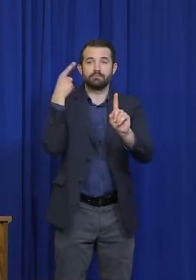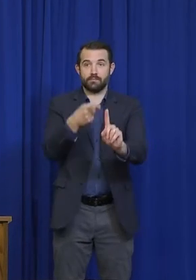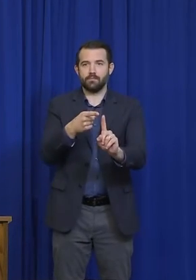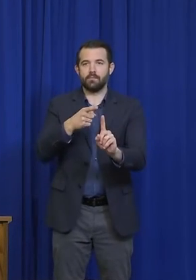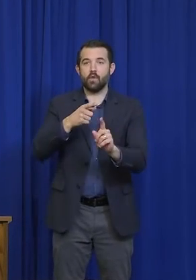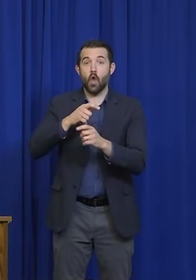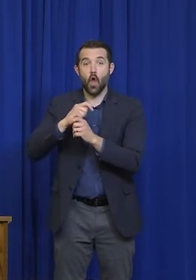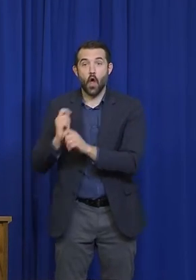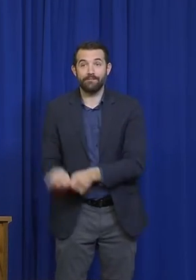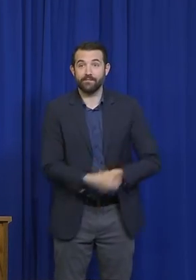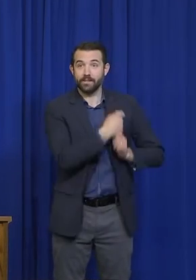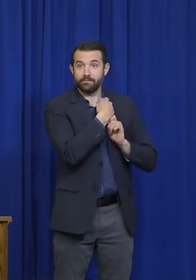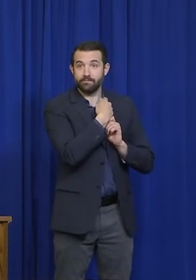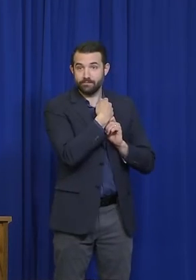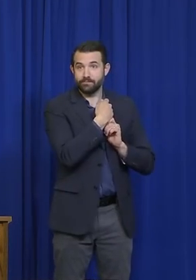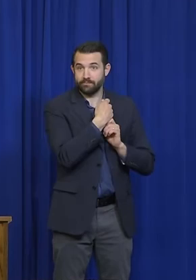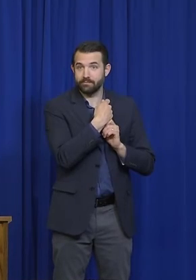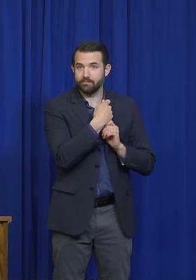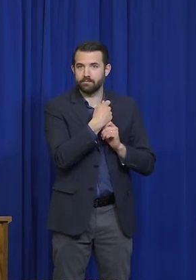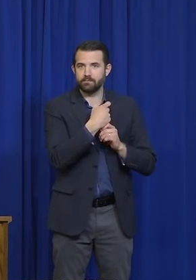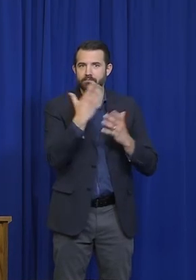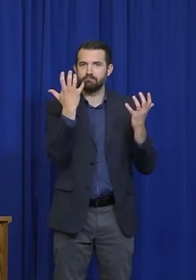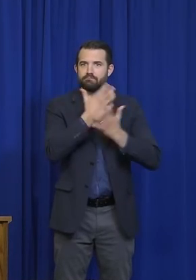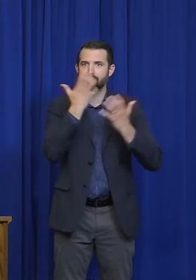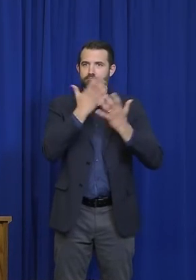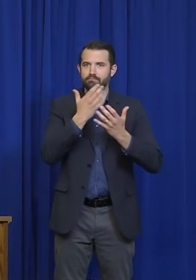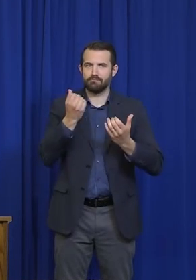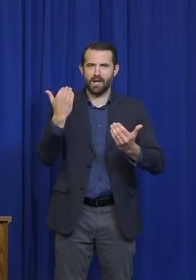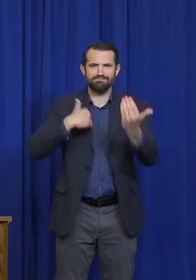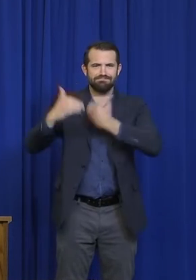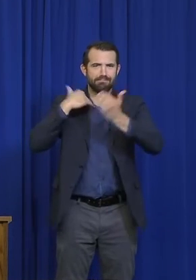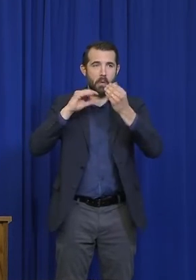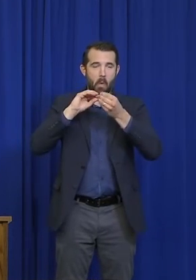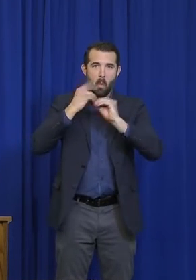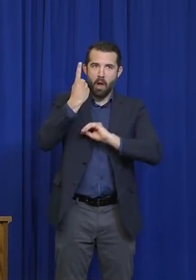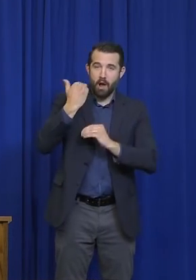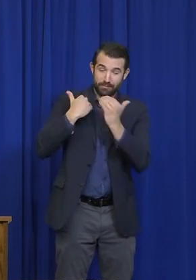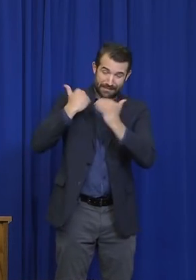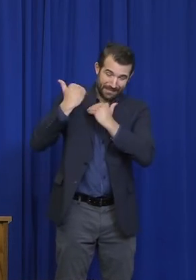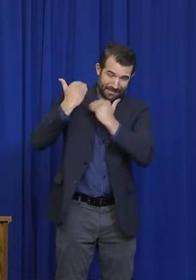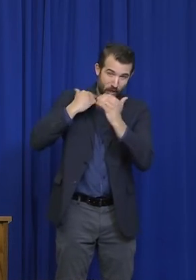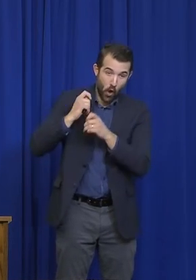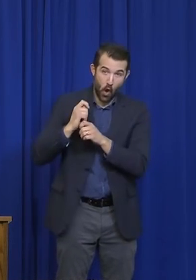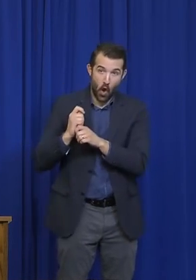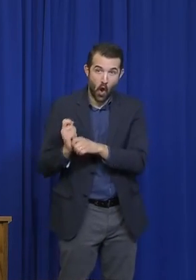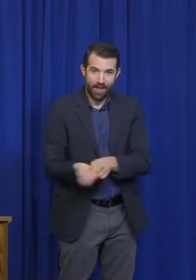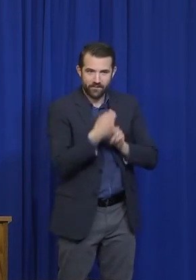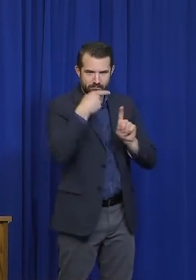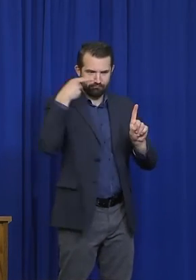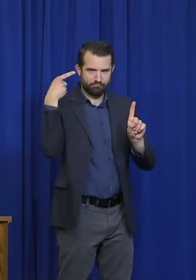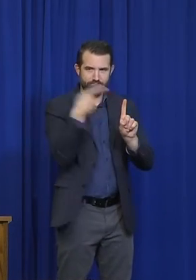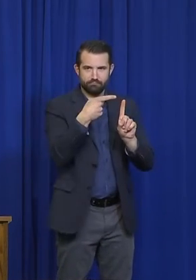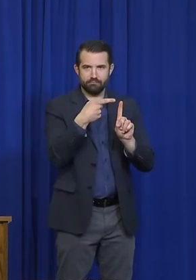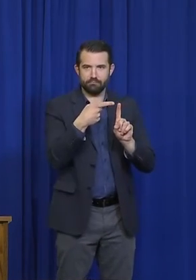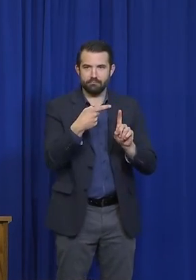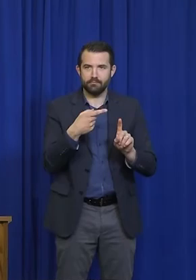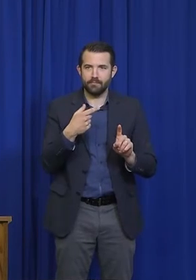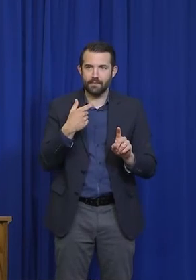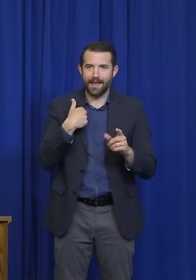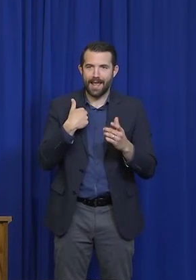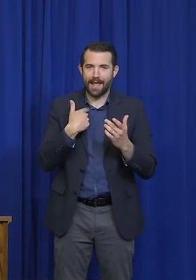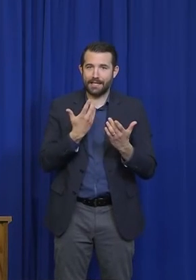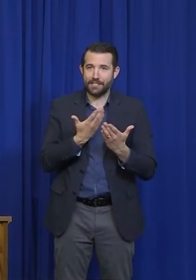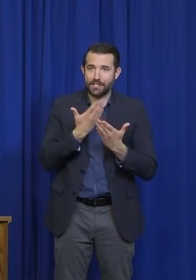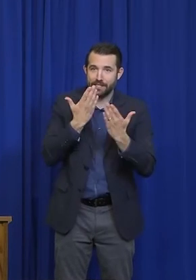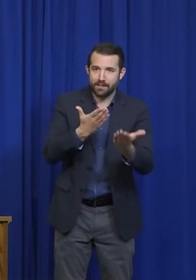tremendous amount of e-mails and concerns about golf. I suggested at one point that we start with miniature golf, but that didn't fly